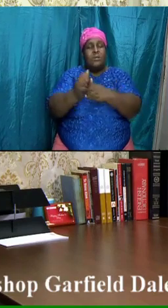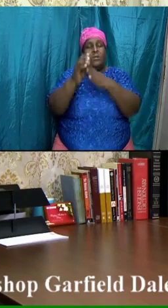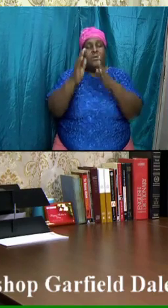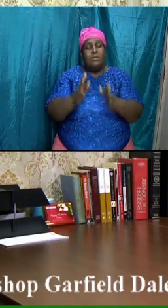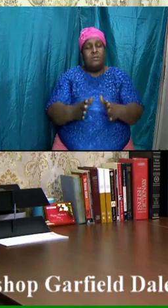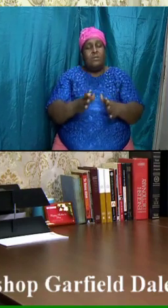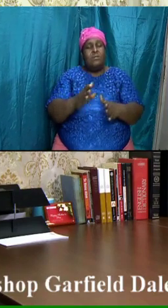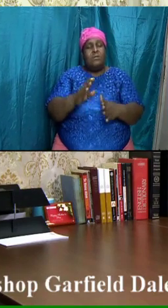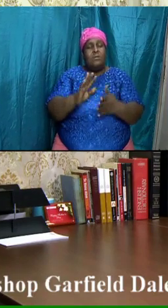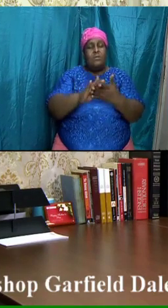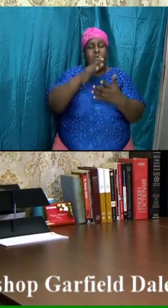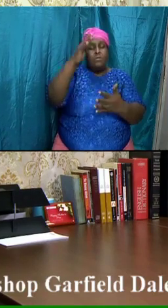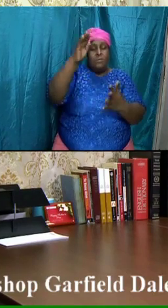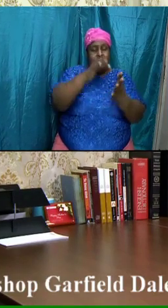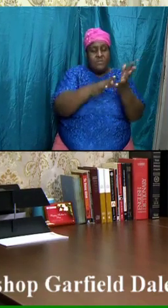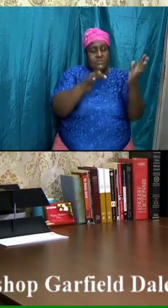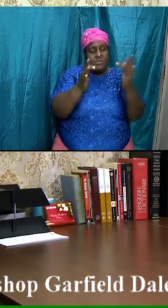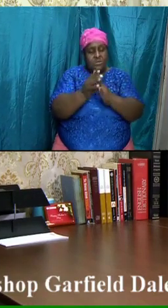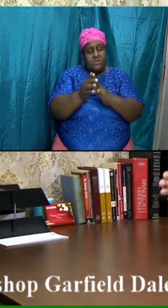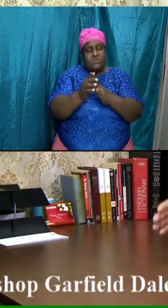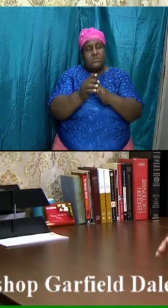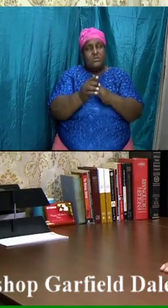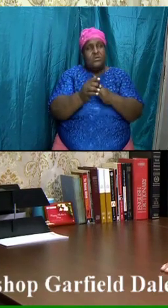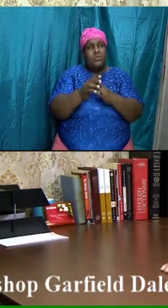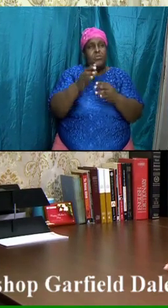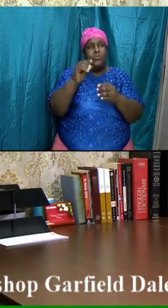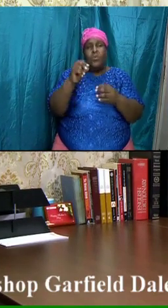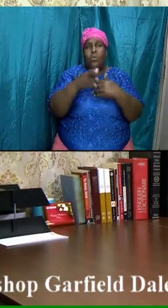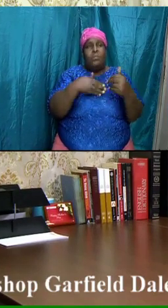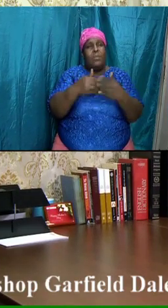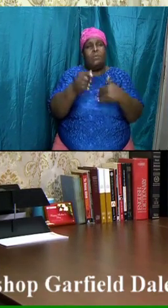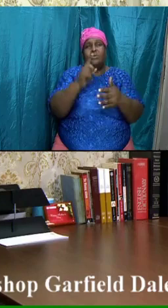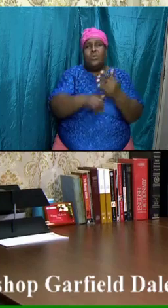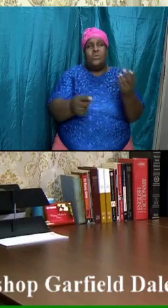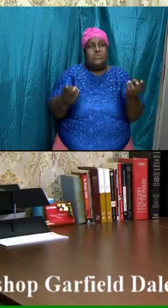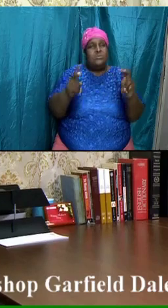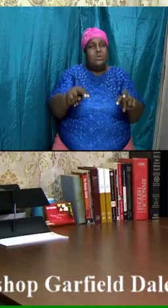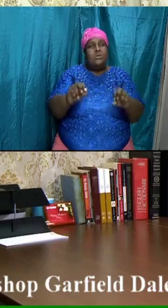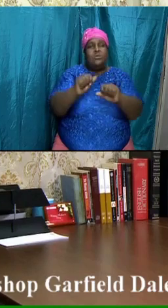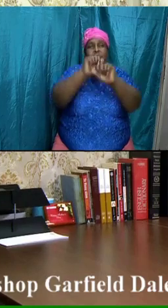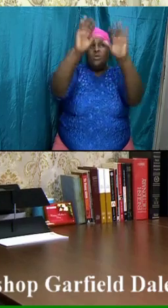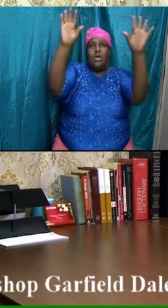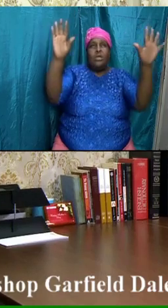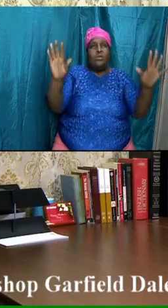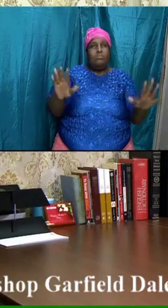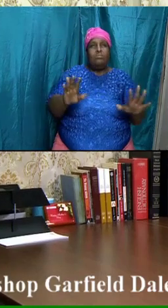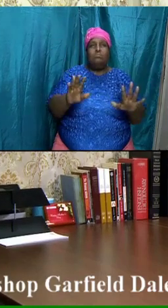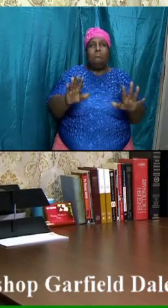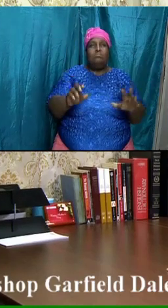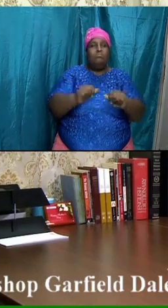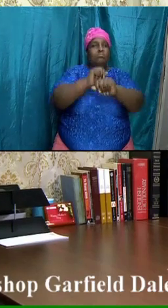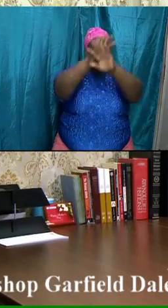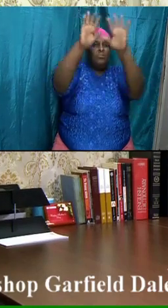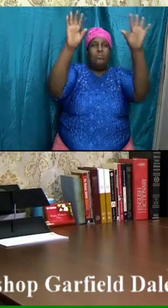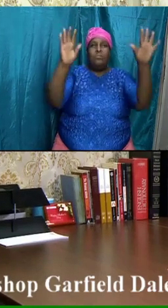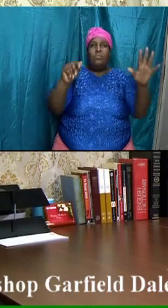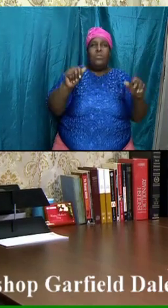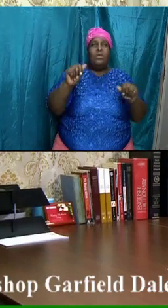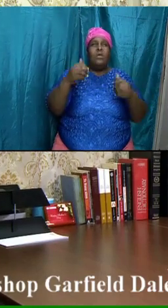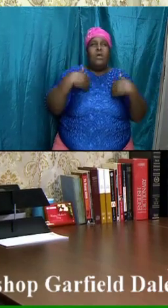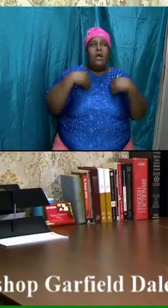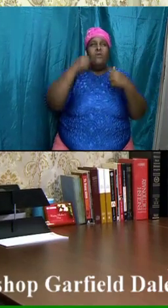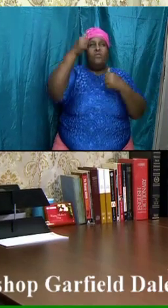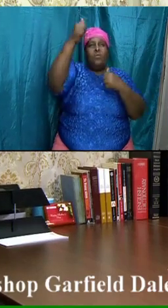all the glory of Jesus in spite of what is happening it is shining brighter and brighter have your own way